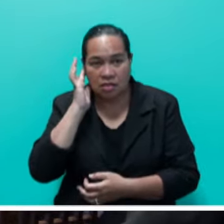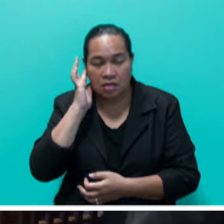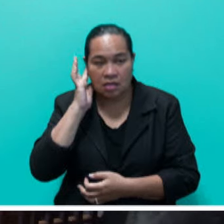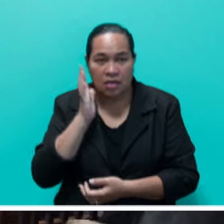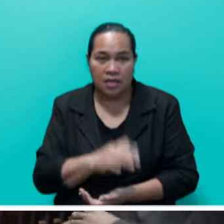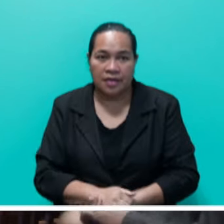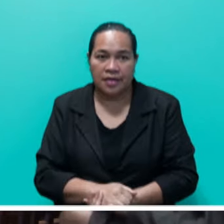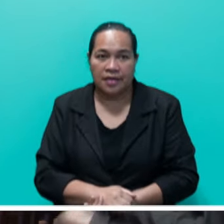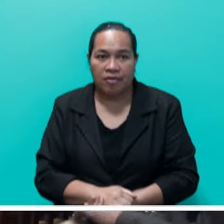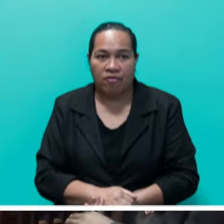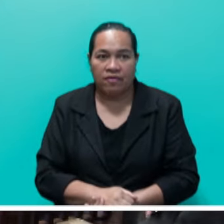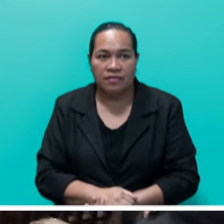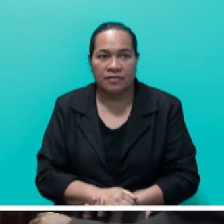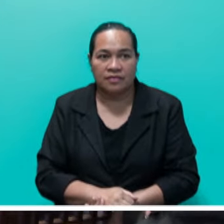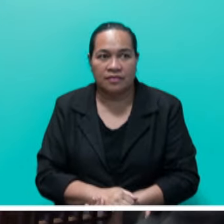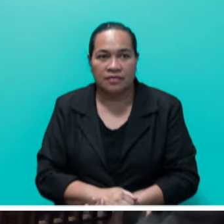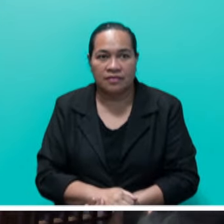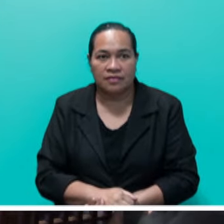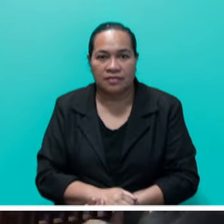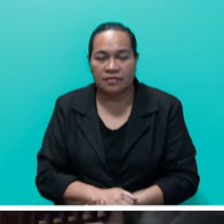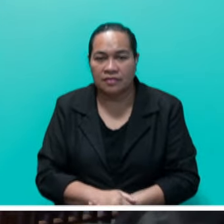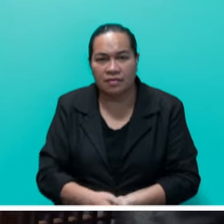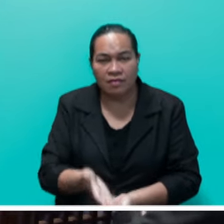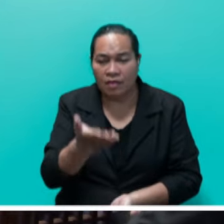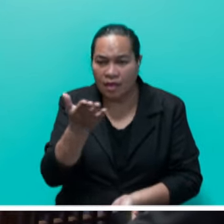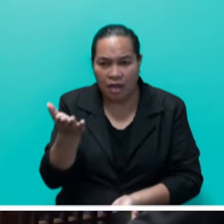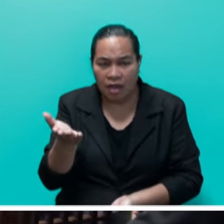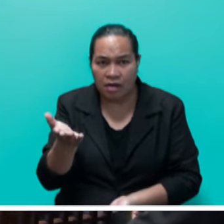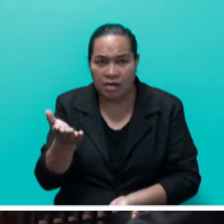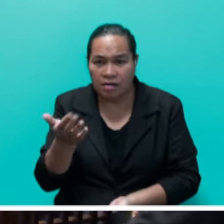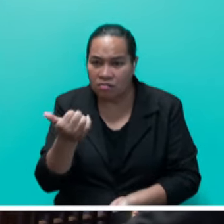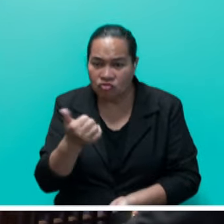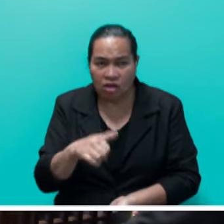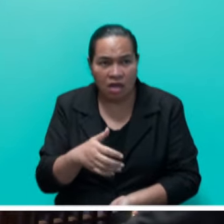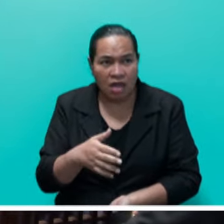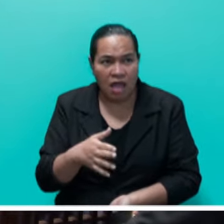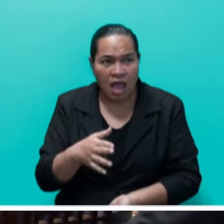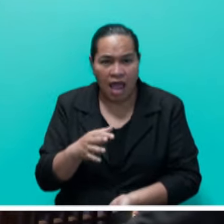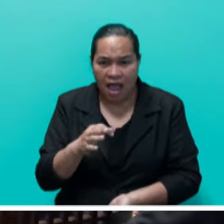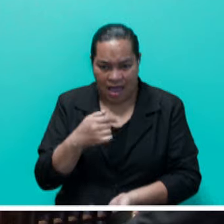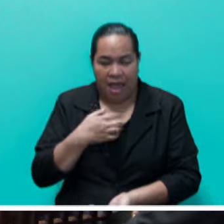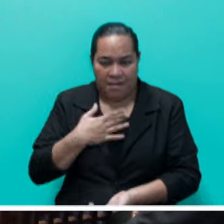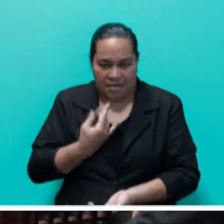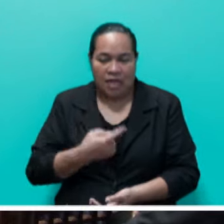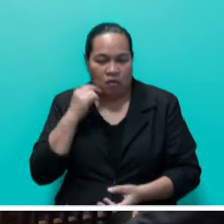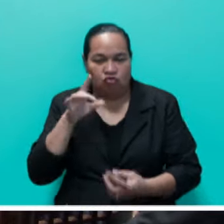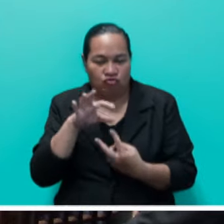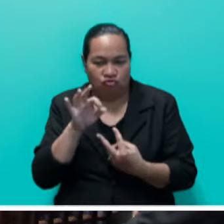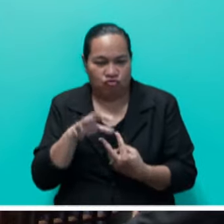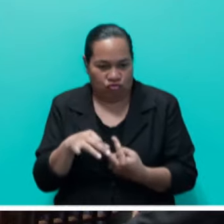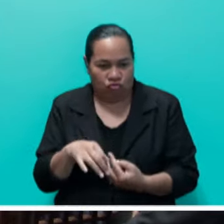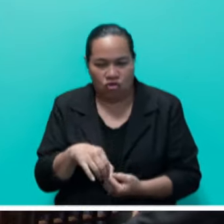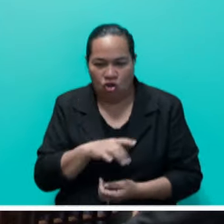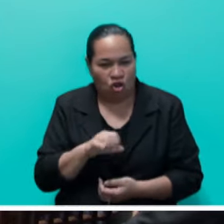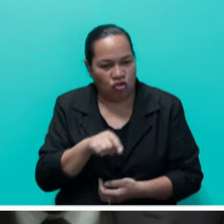No, it's not for you to point who's going to take the floor. I'll make that decision. Thank you, Mr.